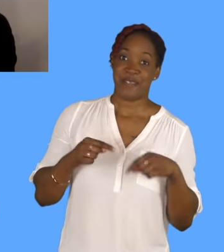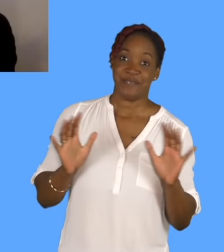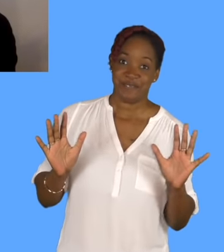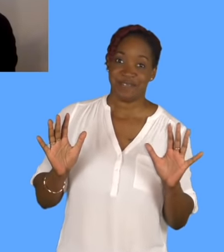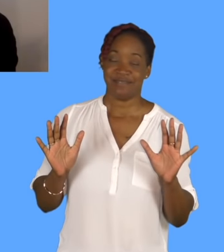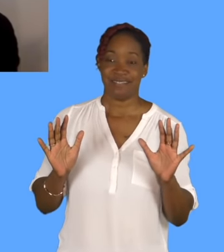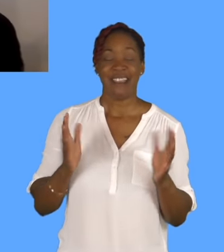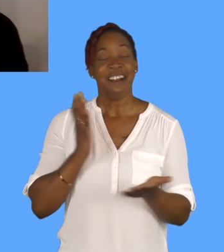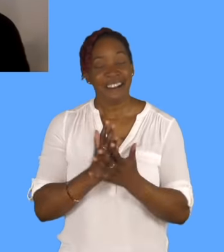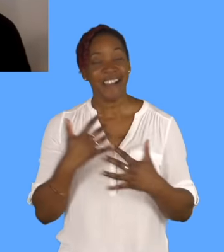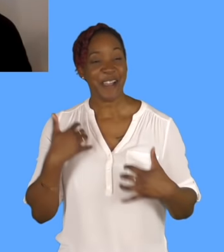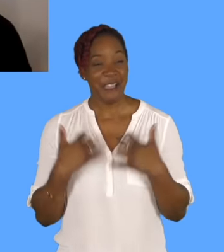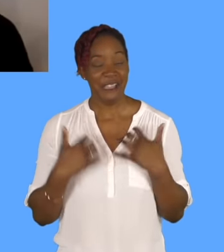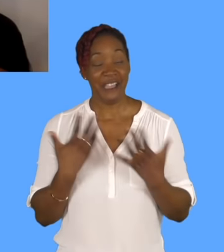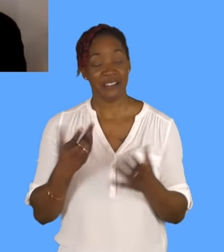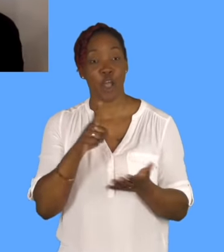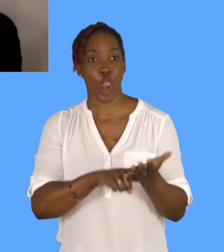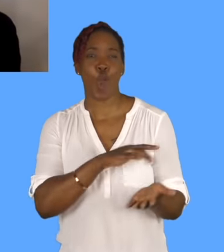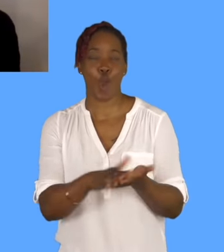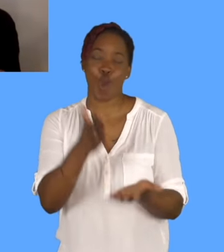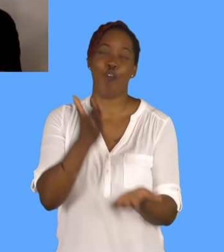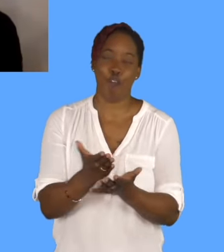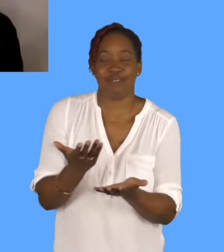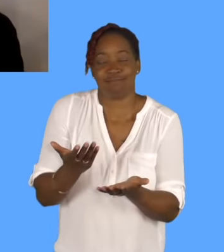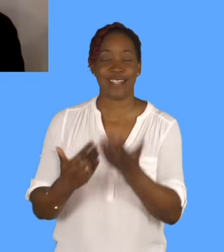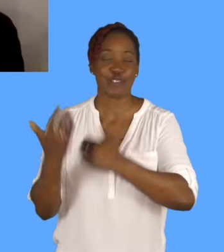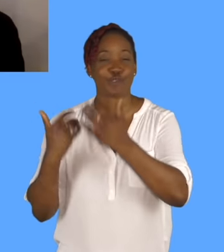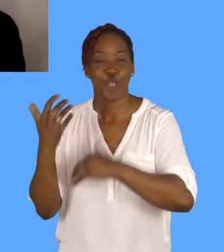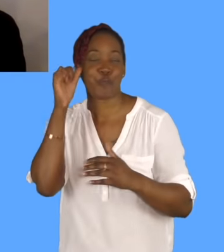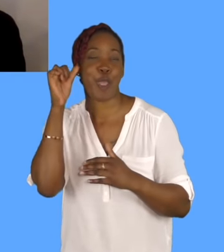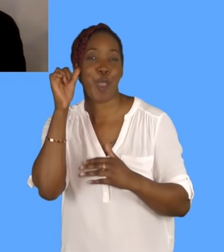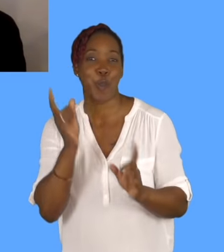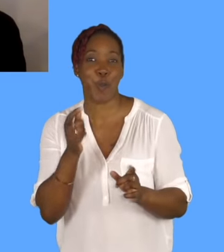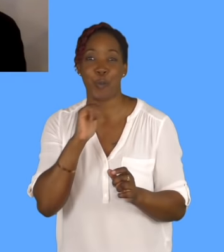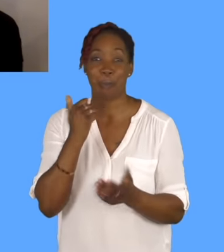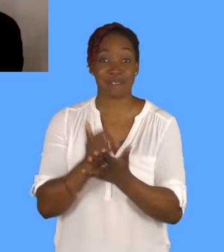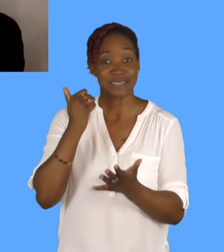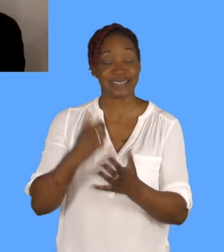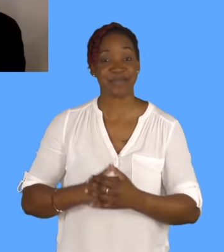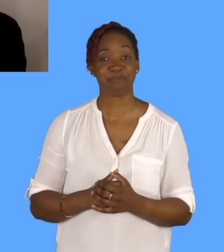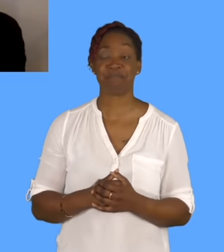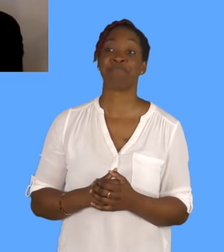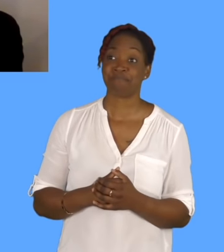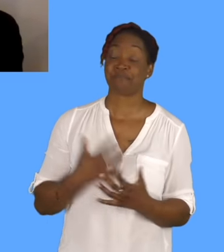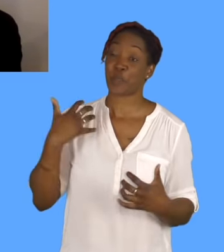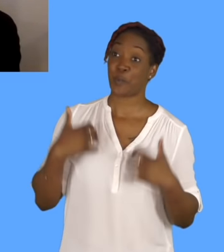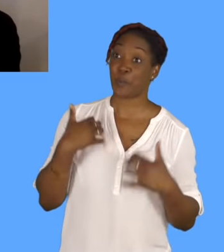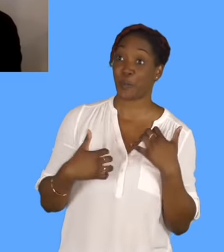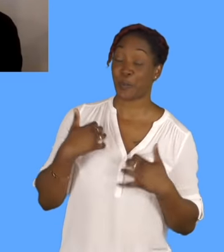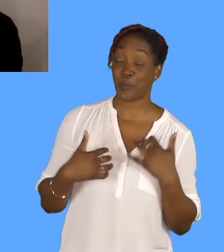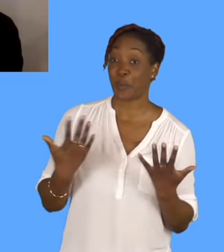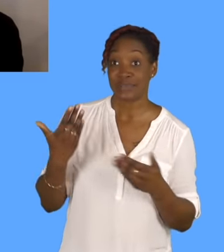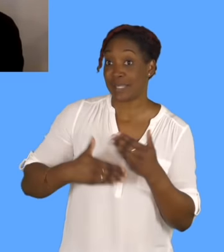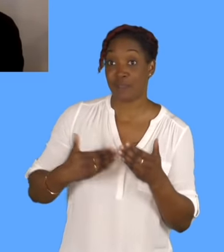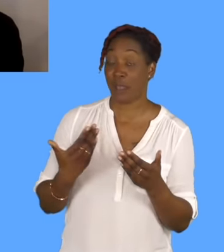Yeah, I'm really looking forward to it, I've never been, and, yeah, I mean, it's really difficult for us to go, so it's just, I'm so excited.